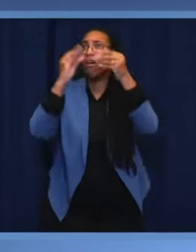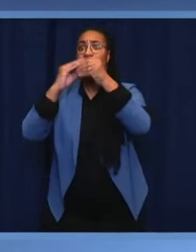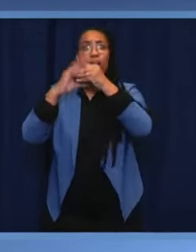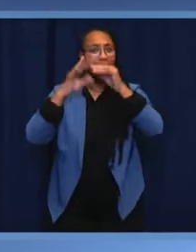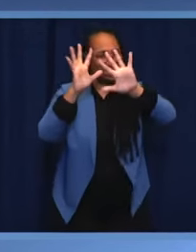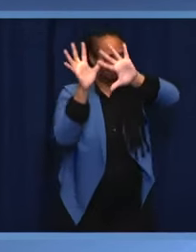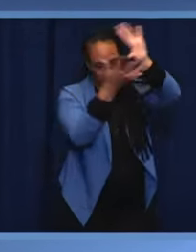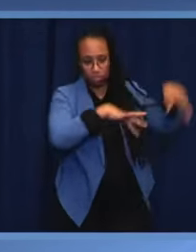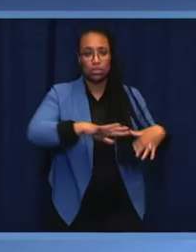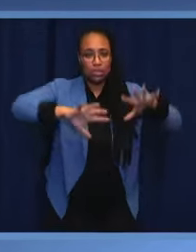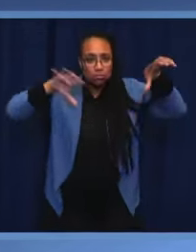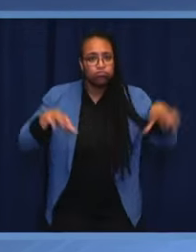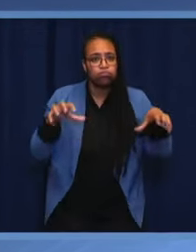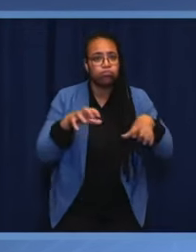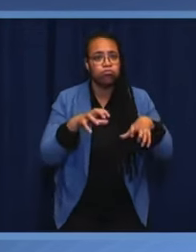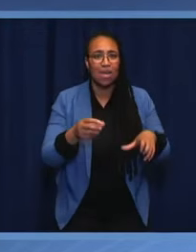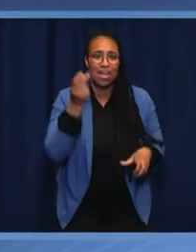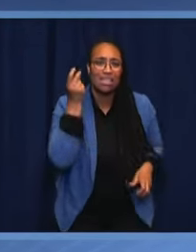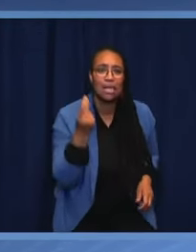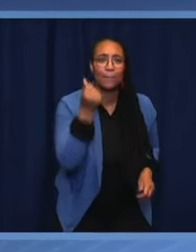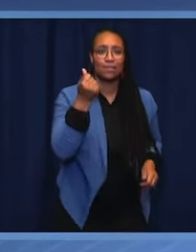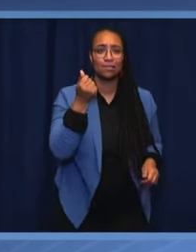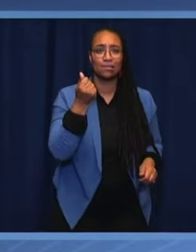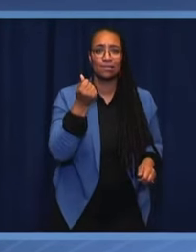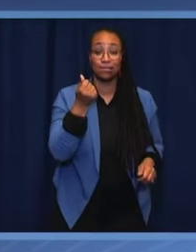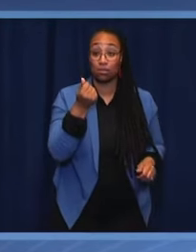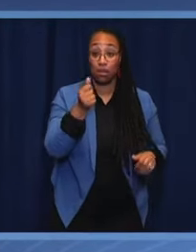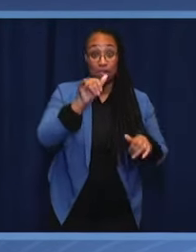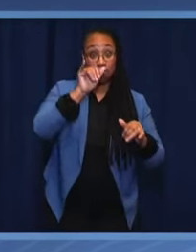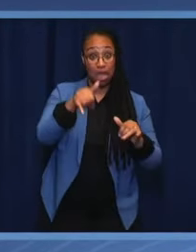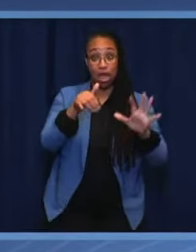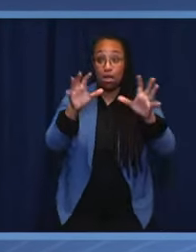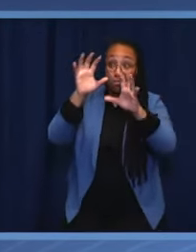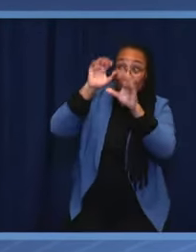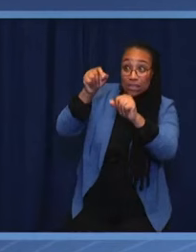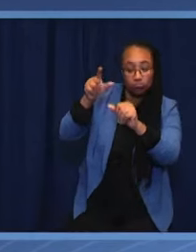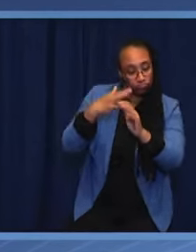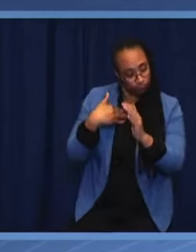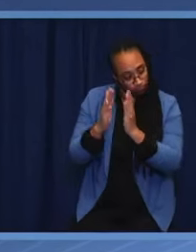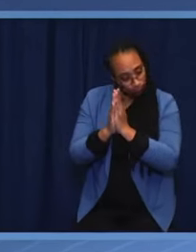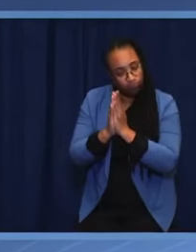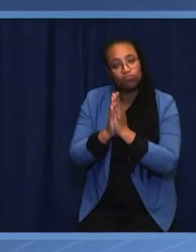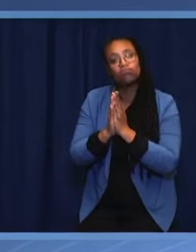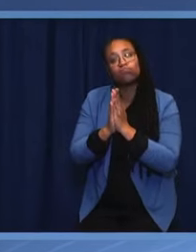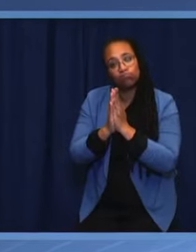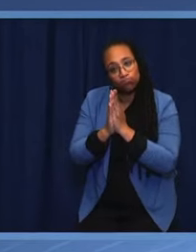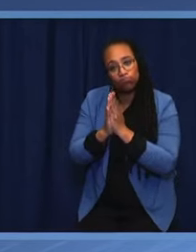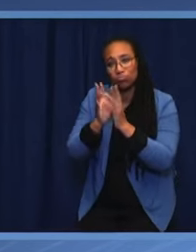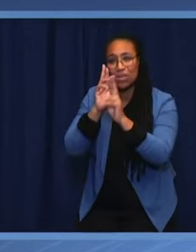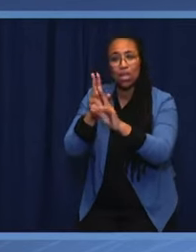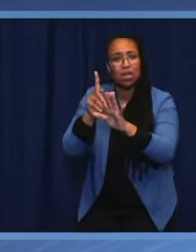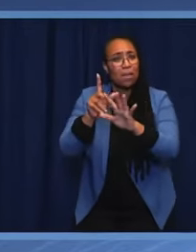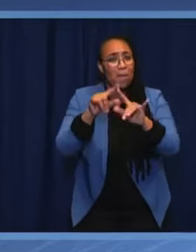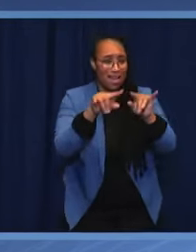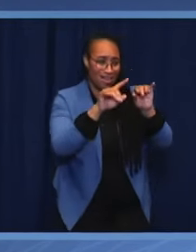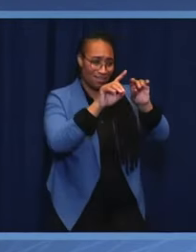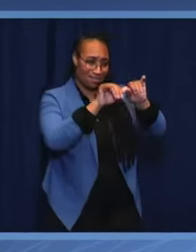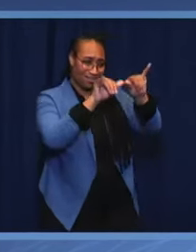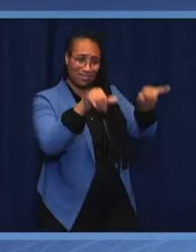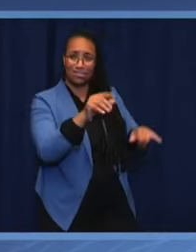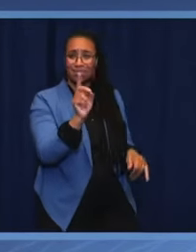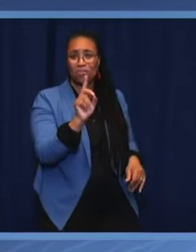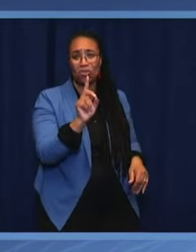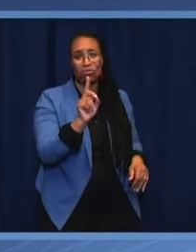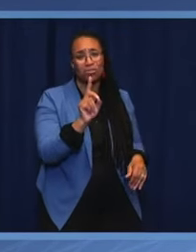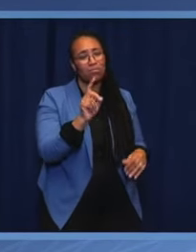Esteemed presidents, extolling democracy's virtues will